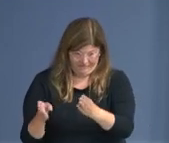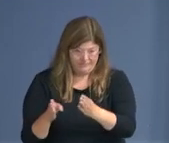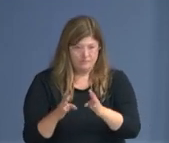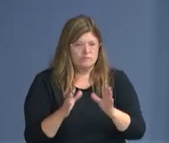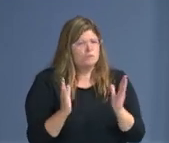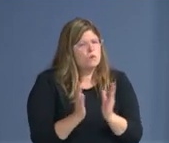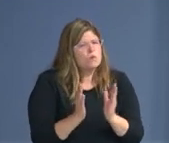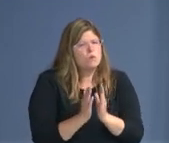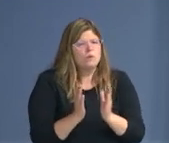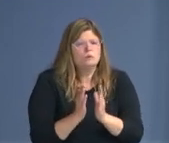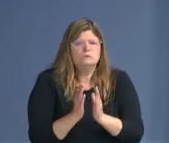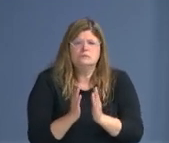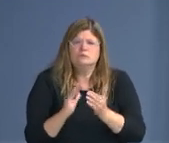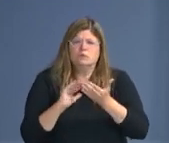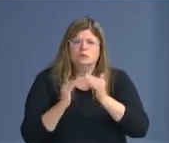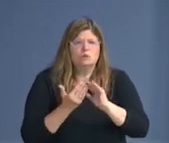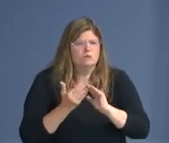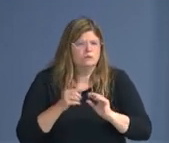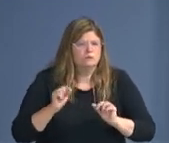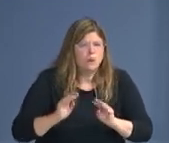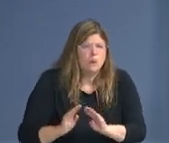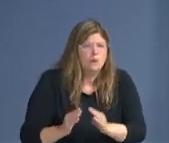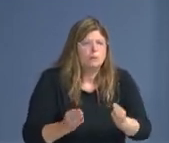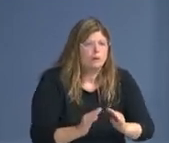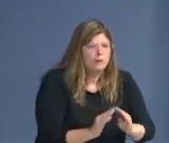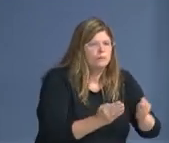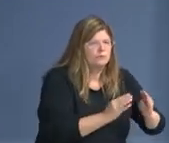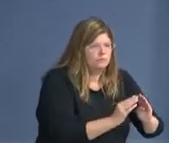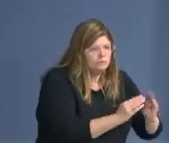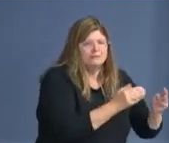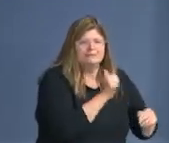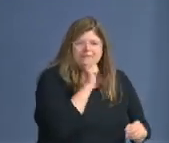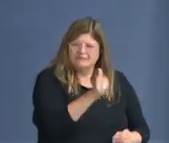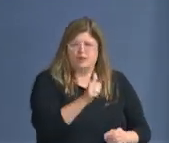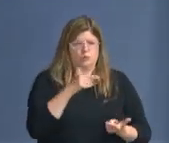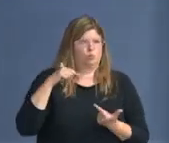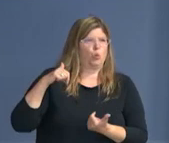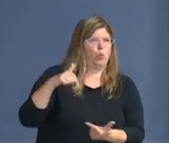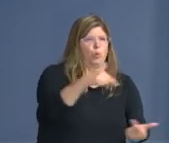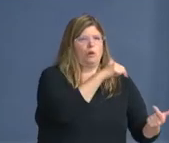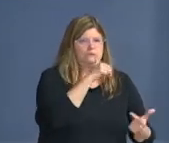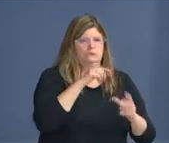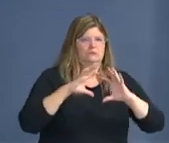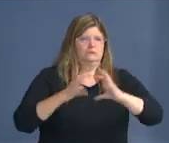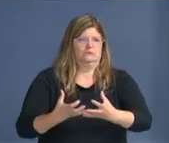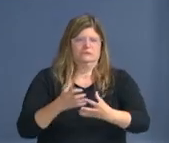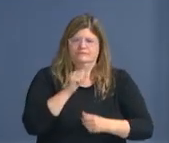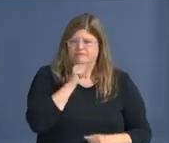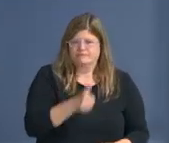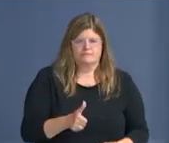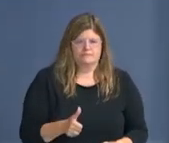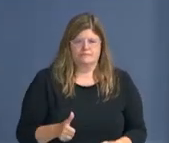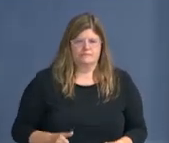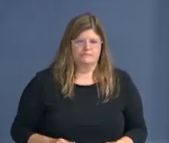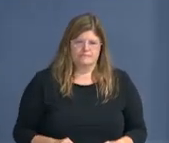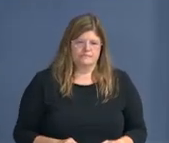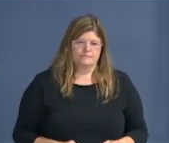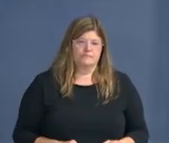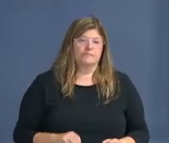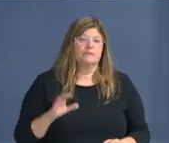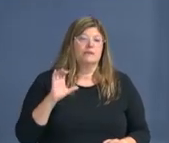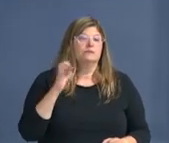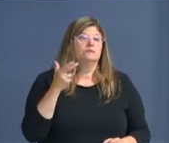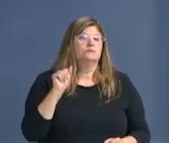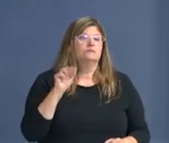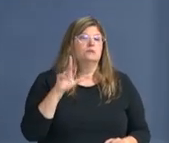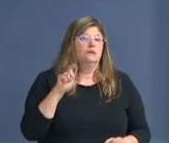Paul? Well, Mayor, want to ask you about the budget. Charles Dowell and his proposed action last week. He said you didn't want to